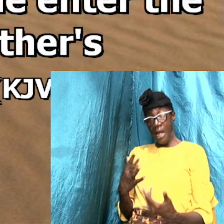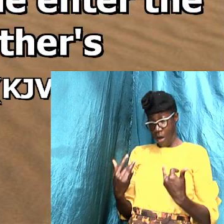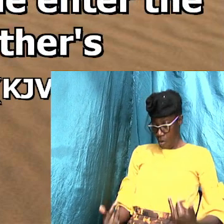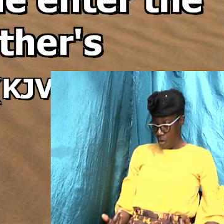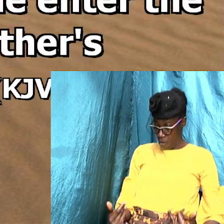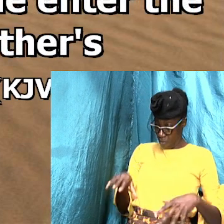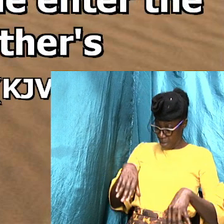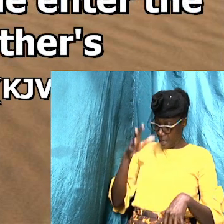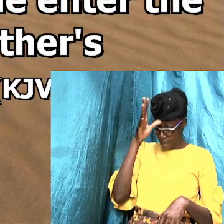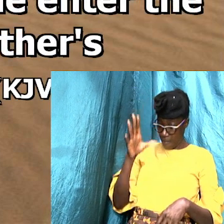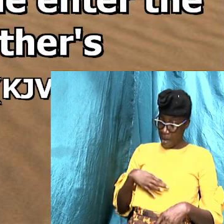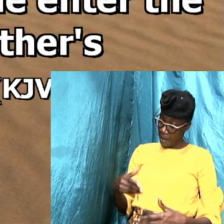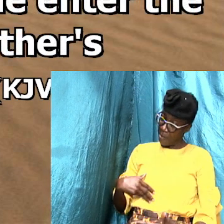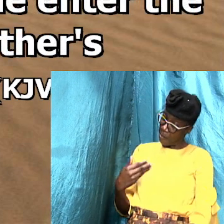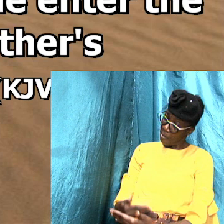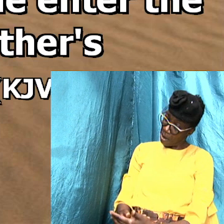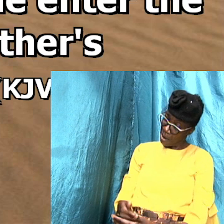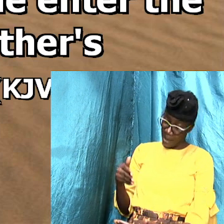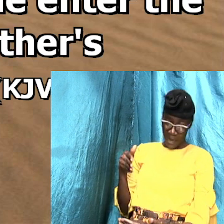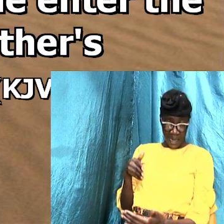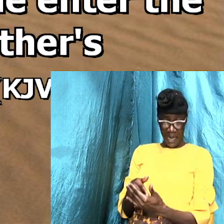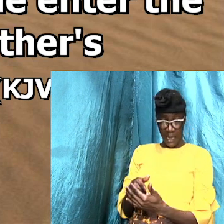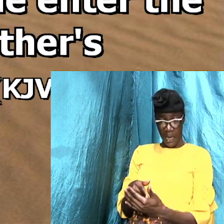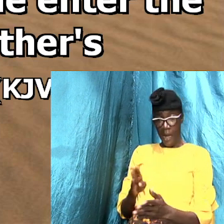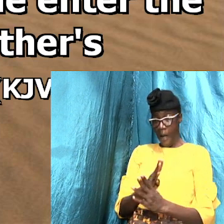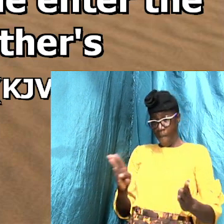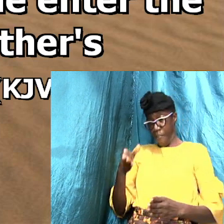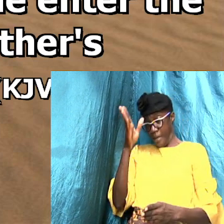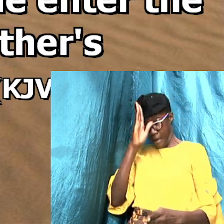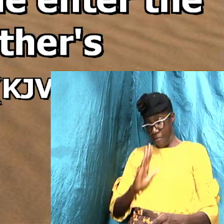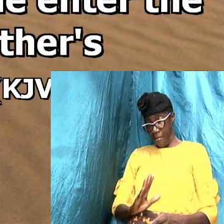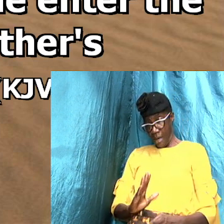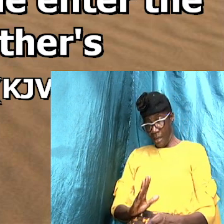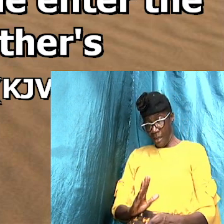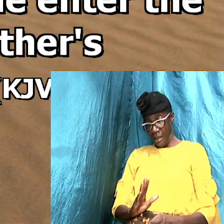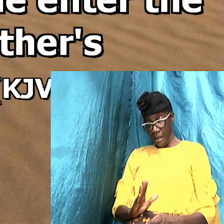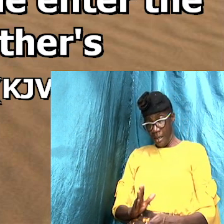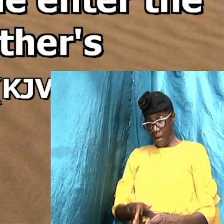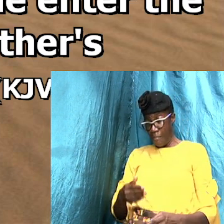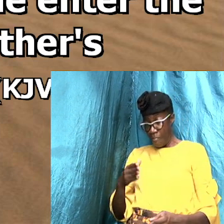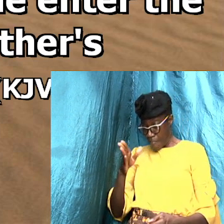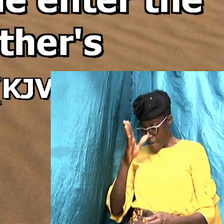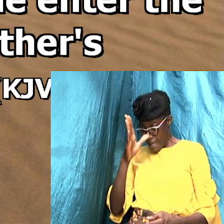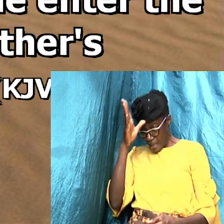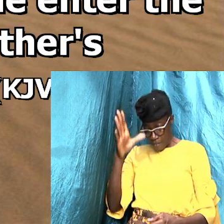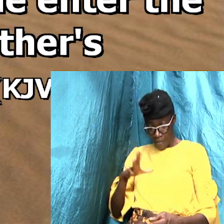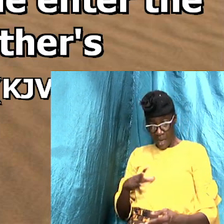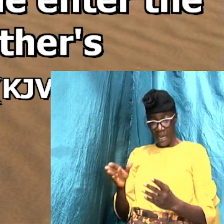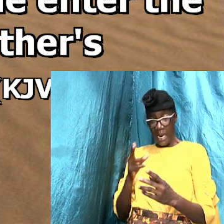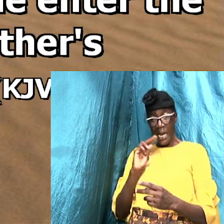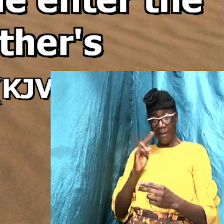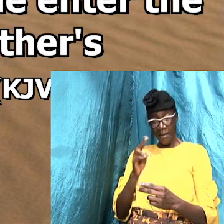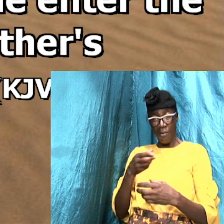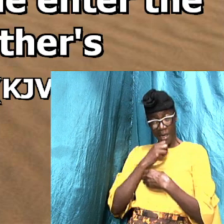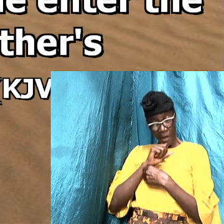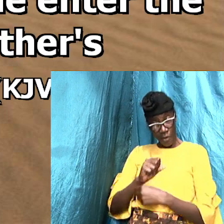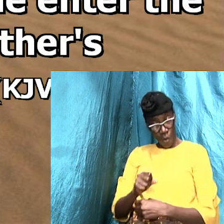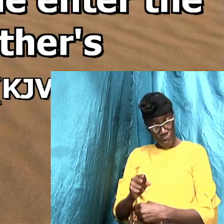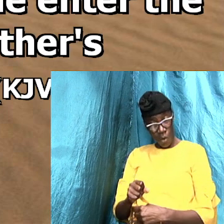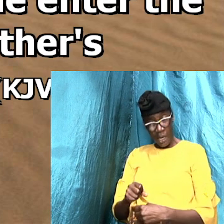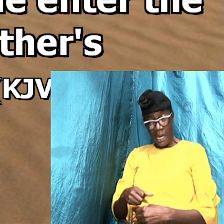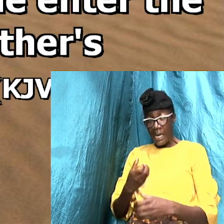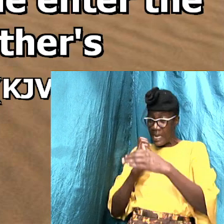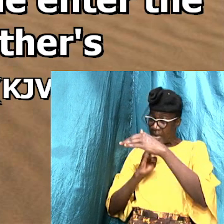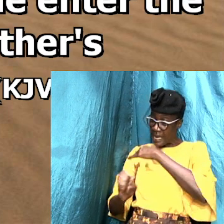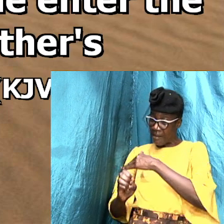How can a man be born again? This is a big man asking, How can a man be born again? When he is old, can he enter the second